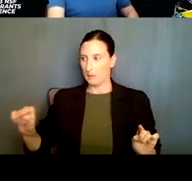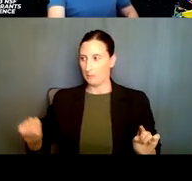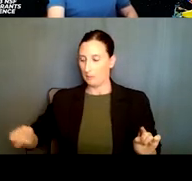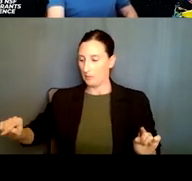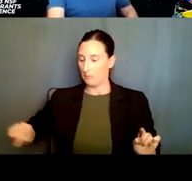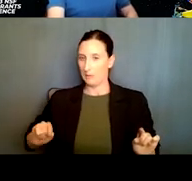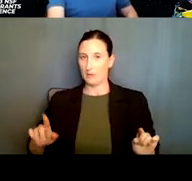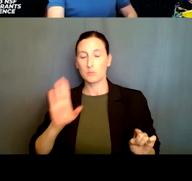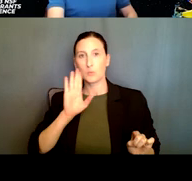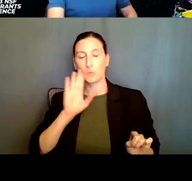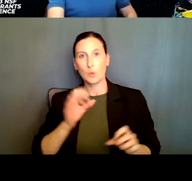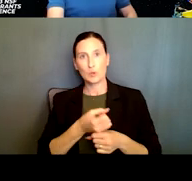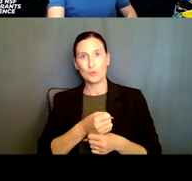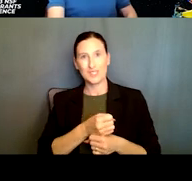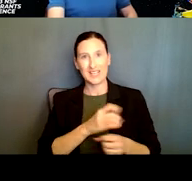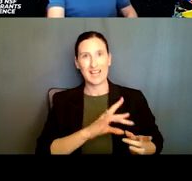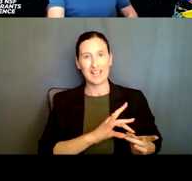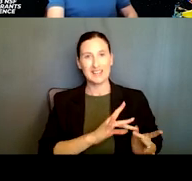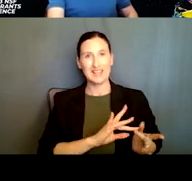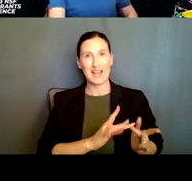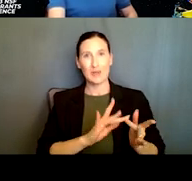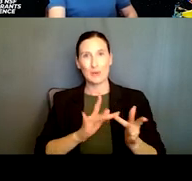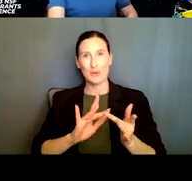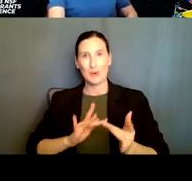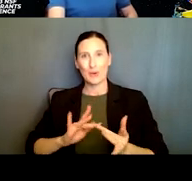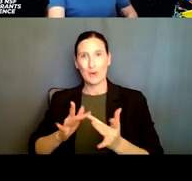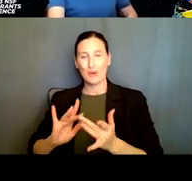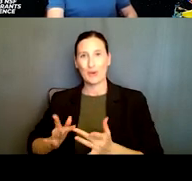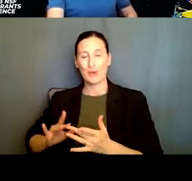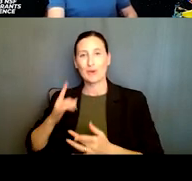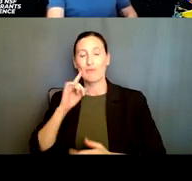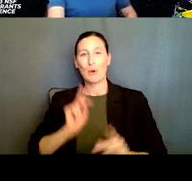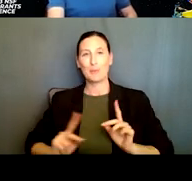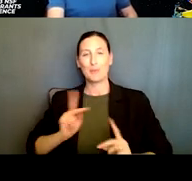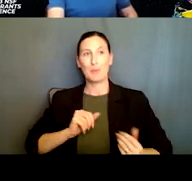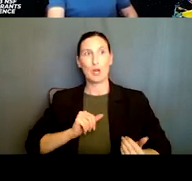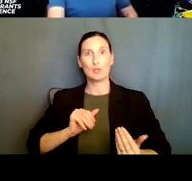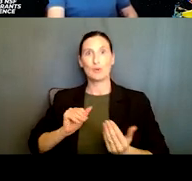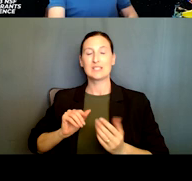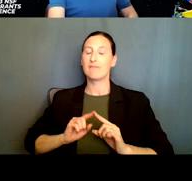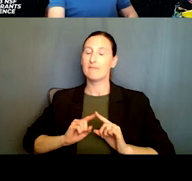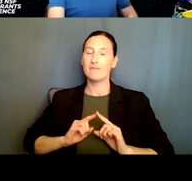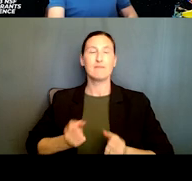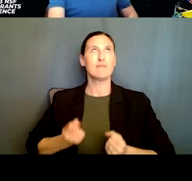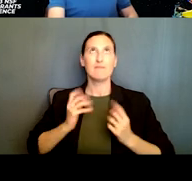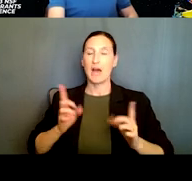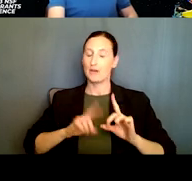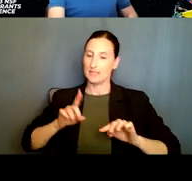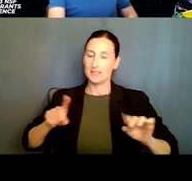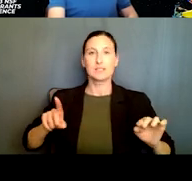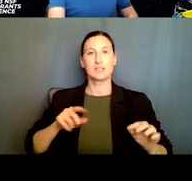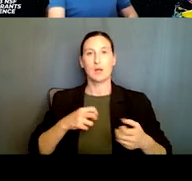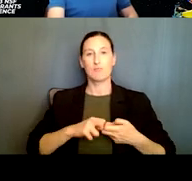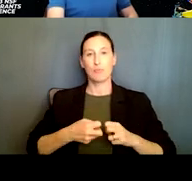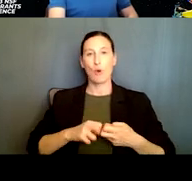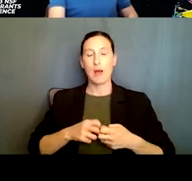create a network of people who are going to be addressing various problems related to AI in a certain area. Uh, but there is all, it also is